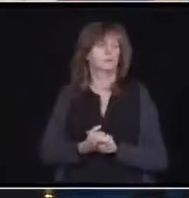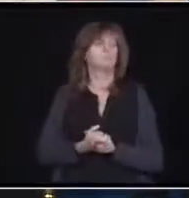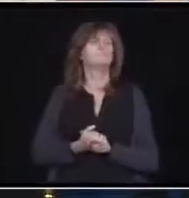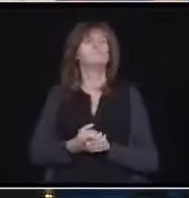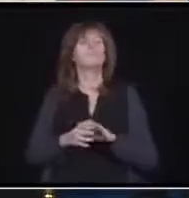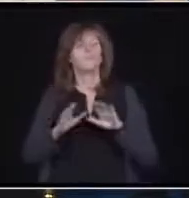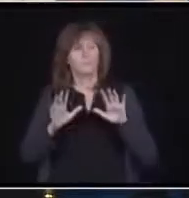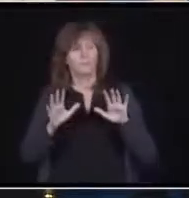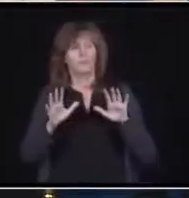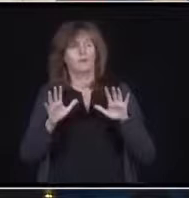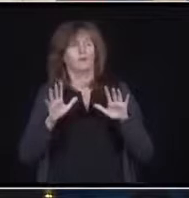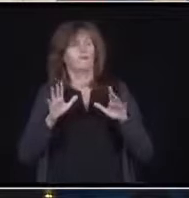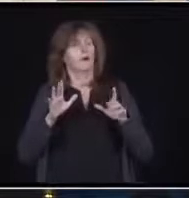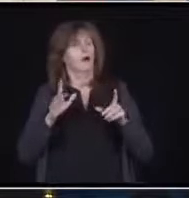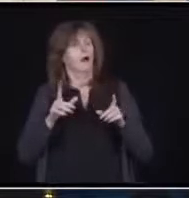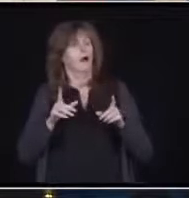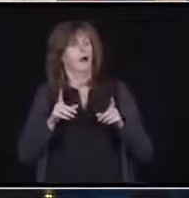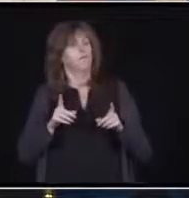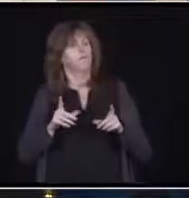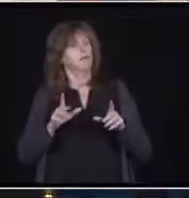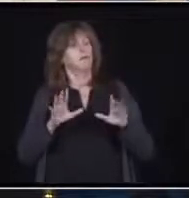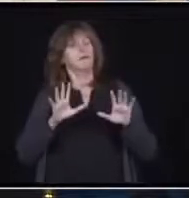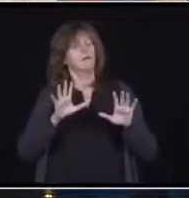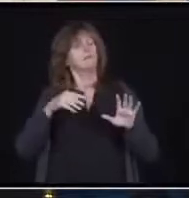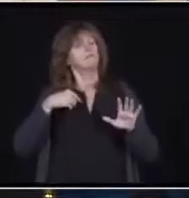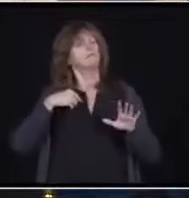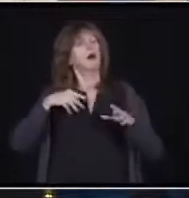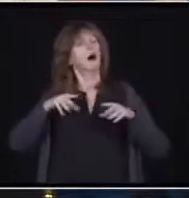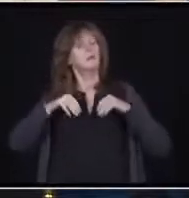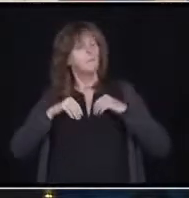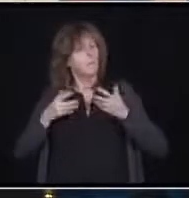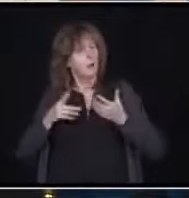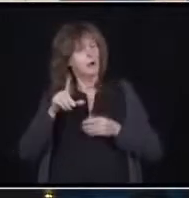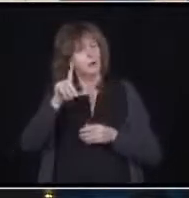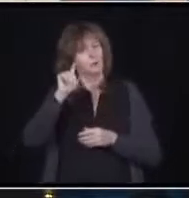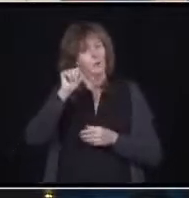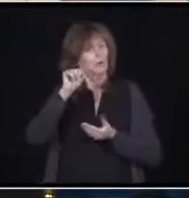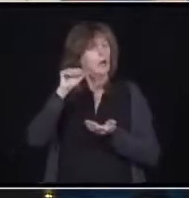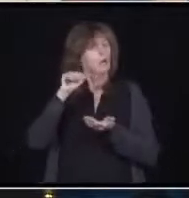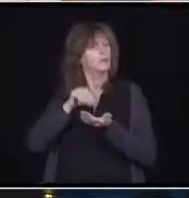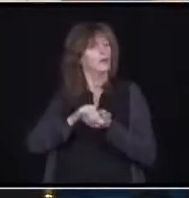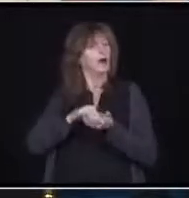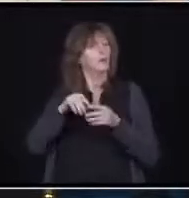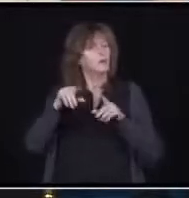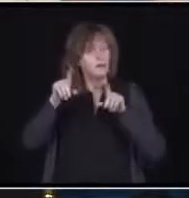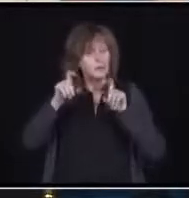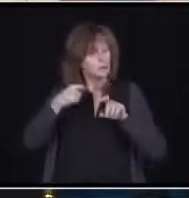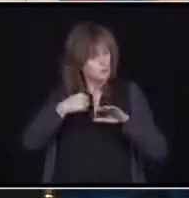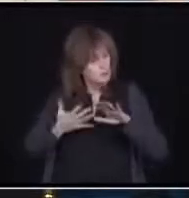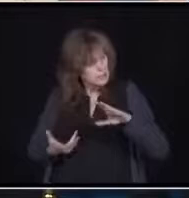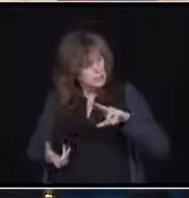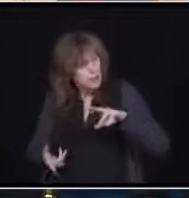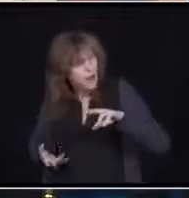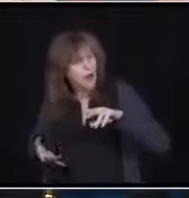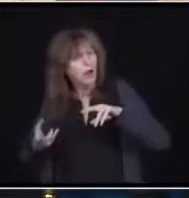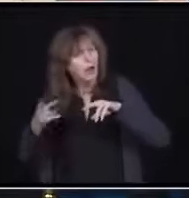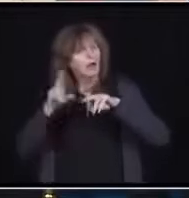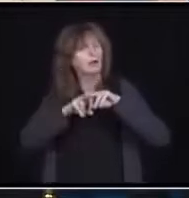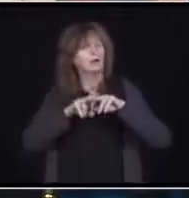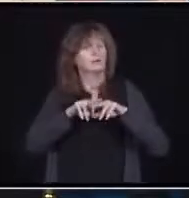,000 tests, we wouldn't have this problem. We ramped up the testing to over 40,000 consistently. We're going to continue